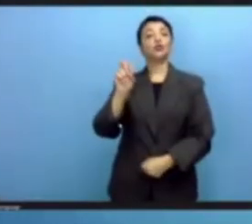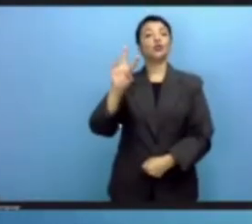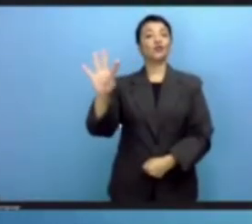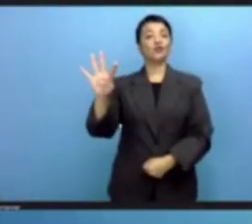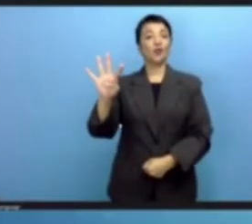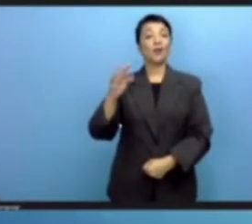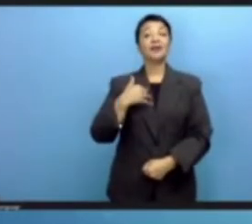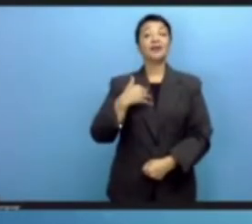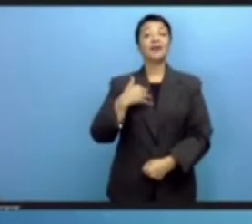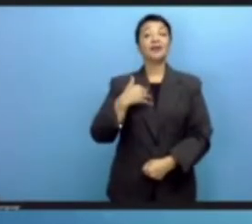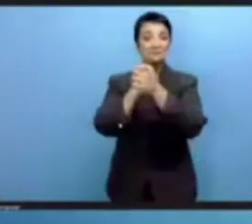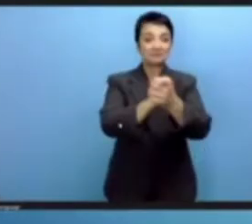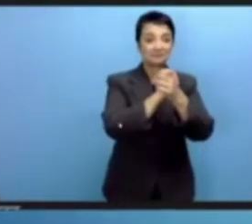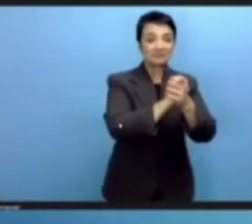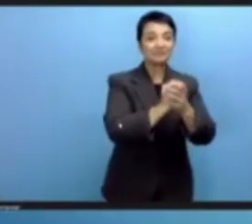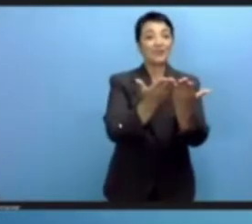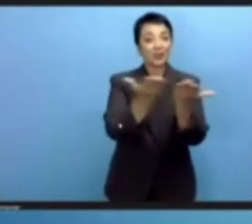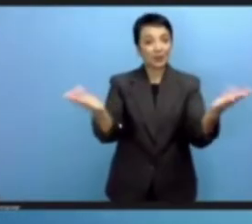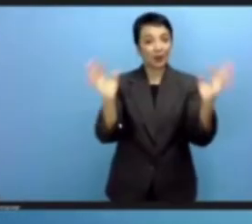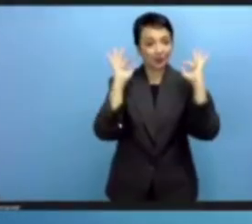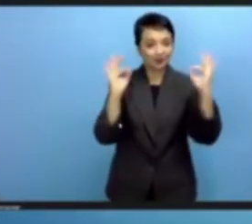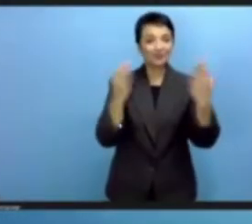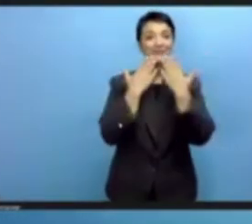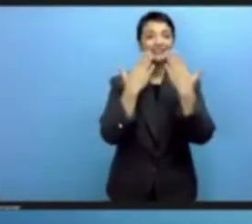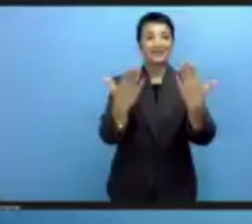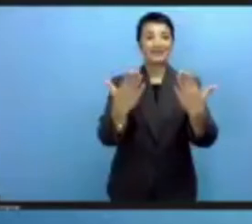best for your deliberations. Thank you very much.